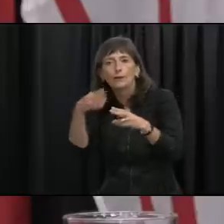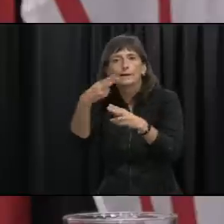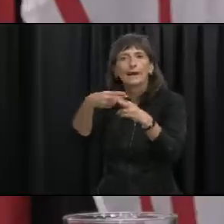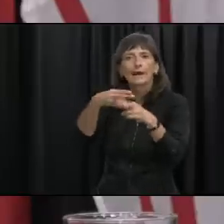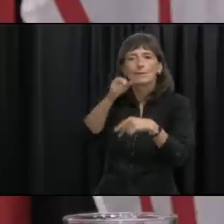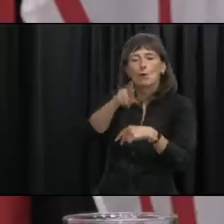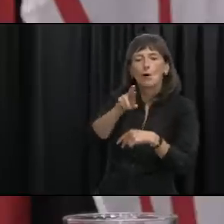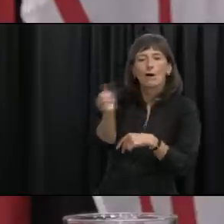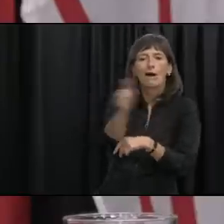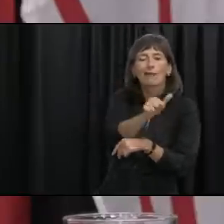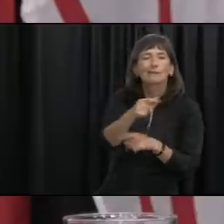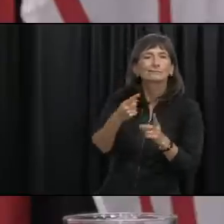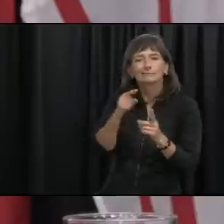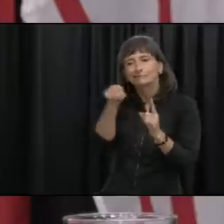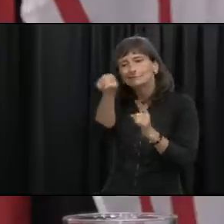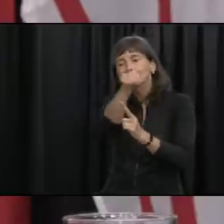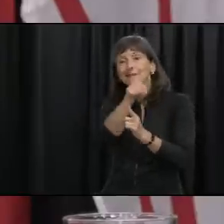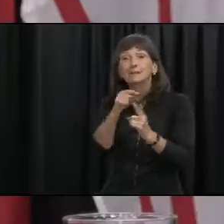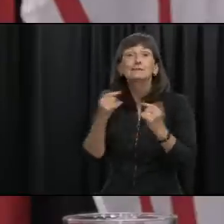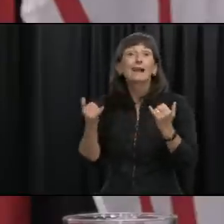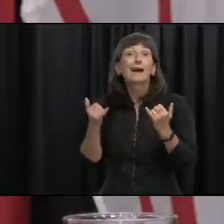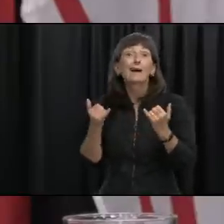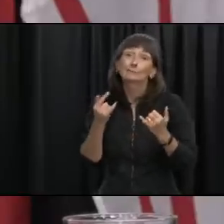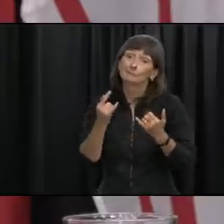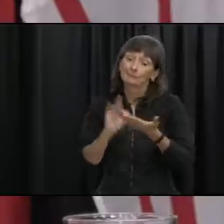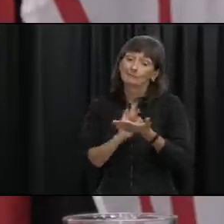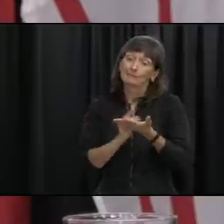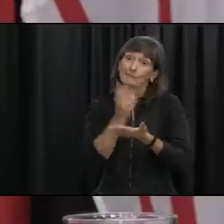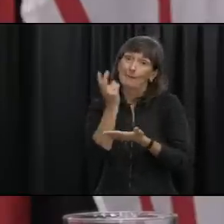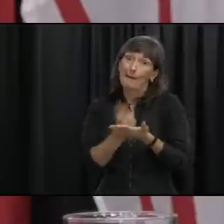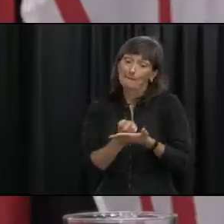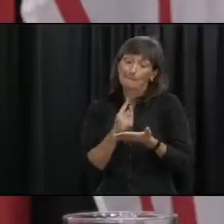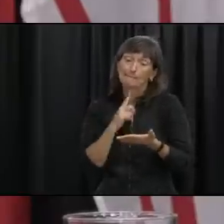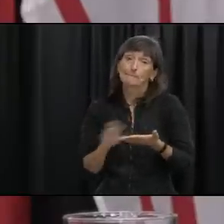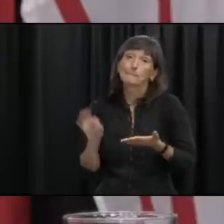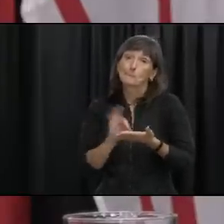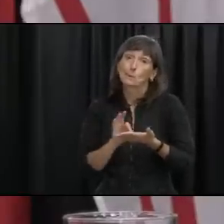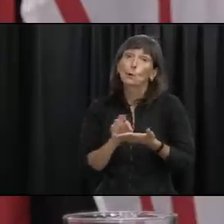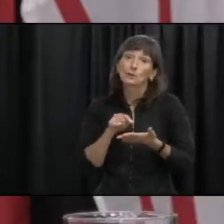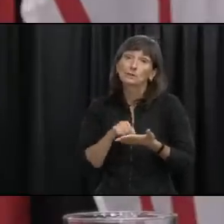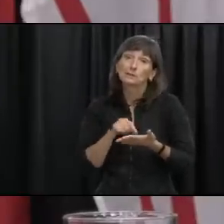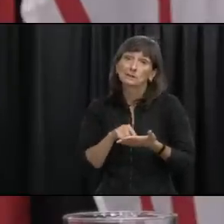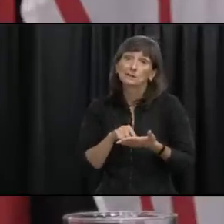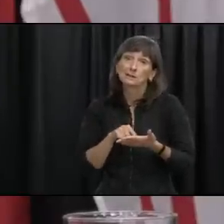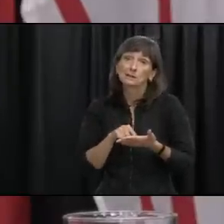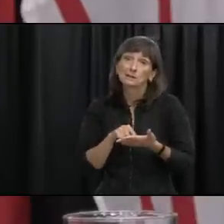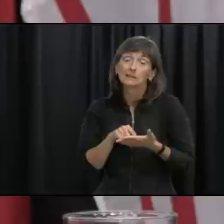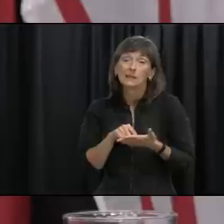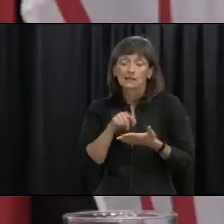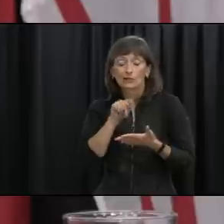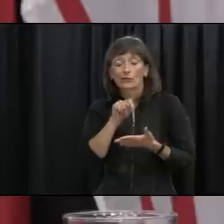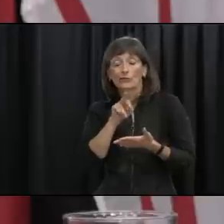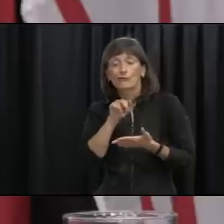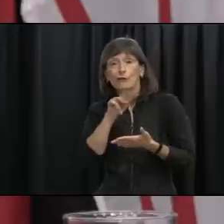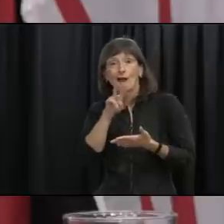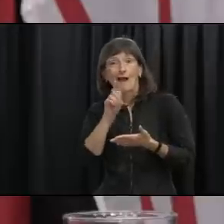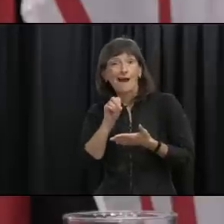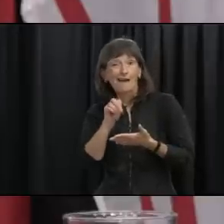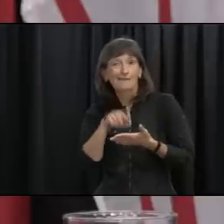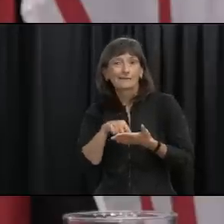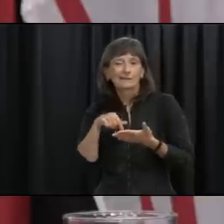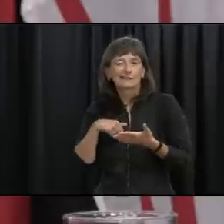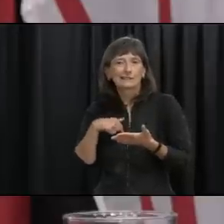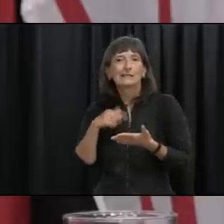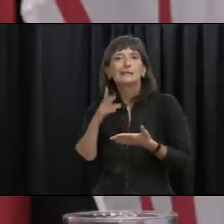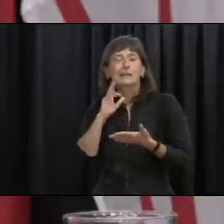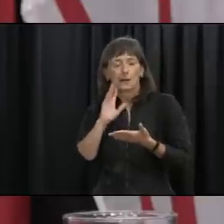of the covid alert app um dr sevier referenced thrive which was our version which